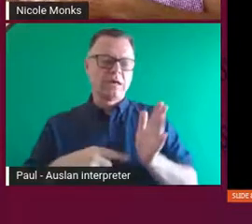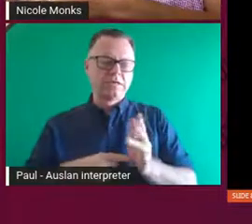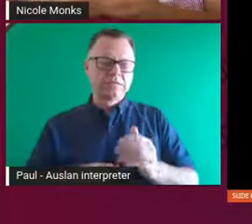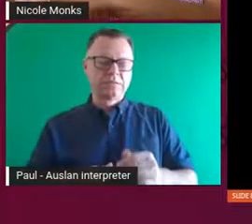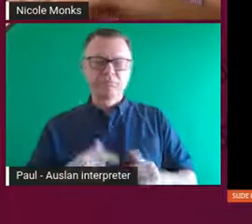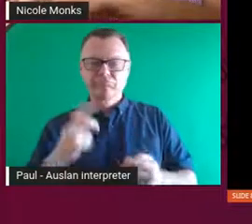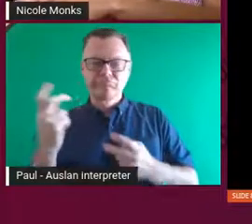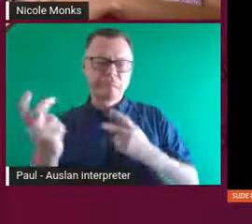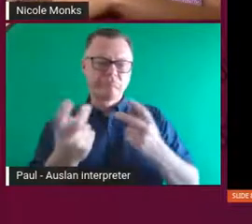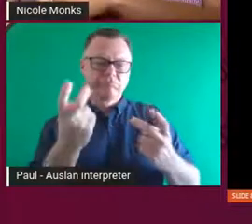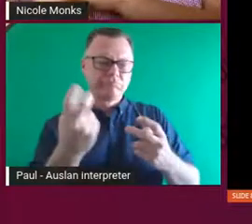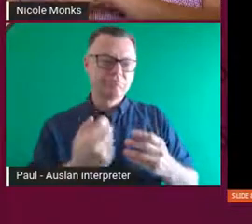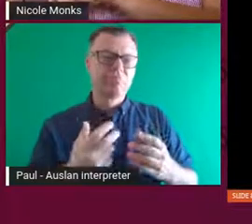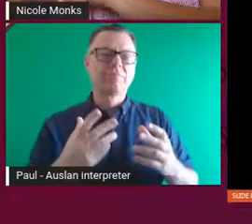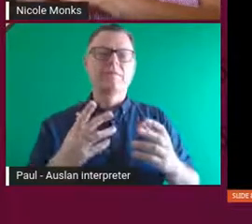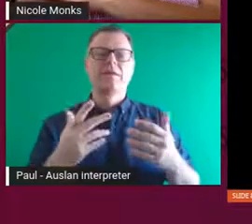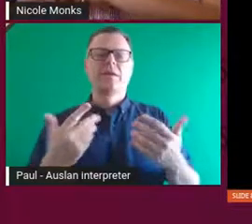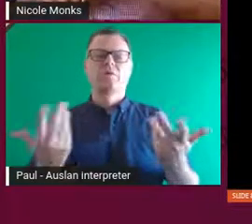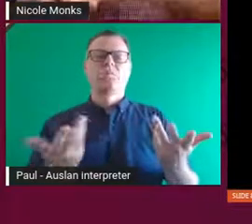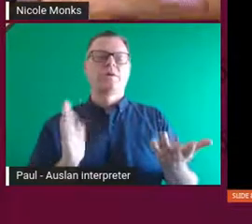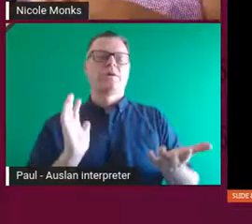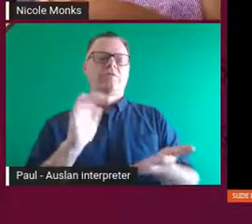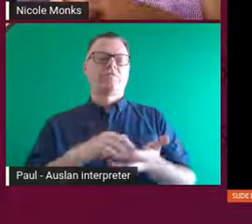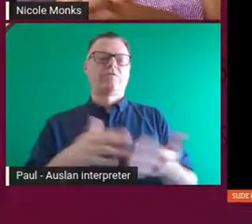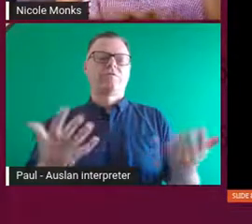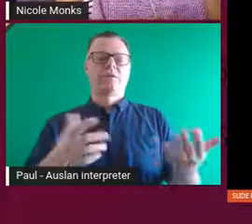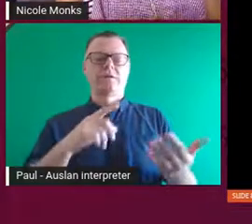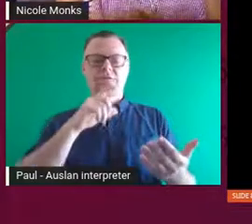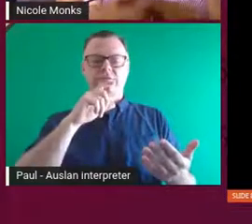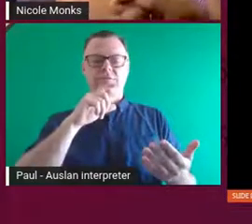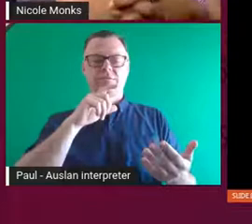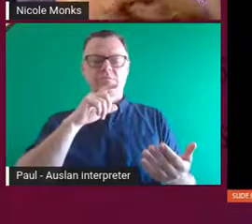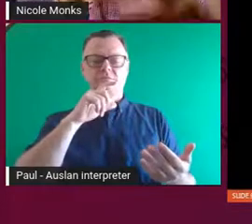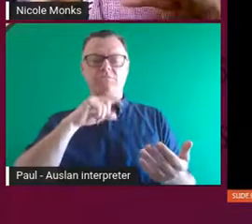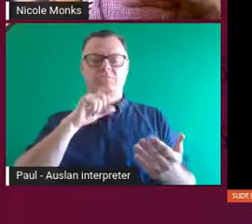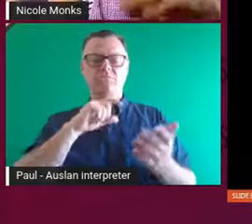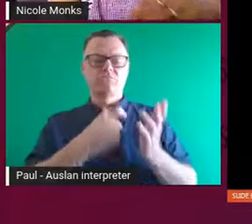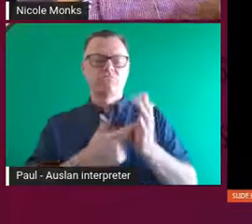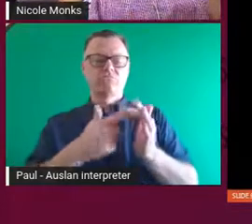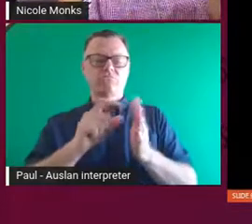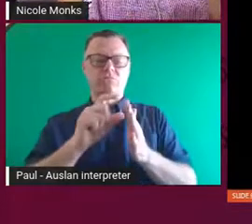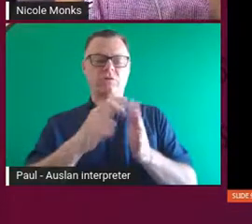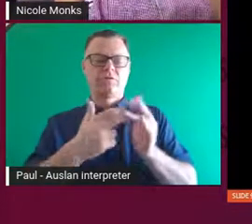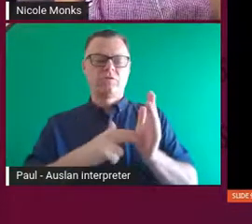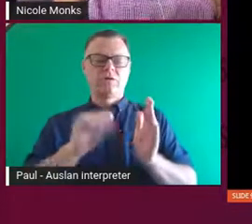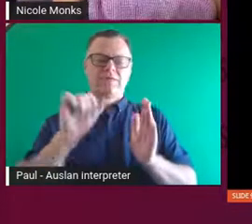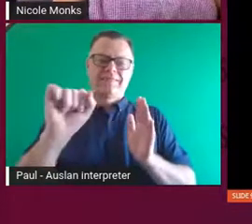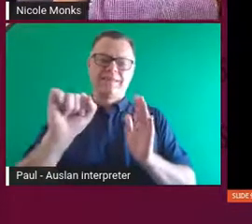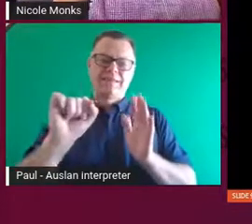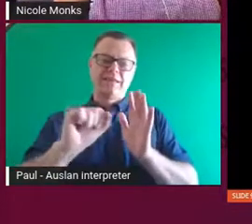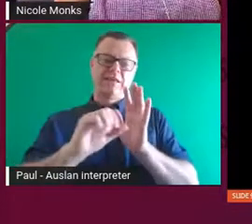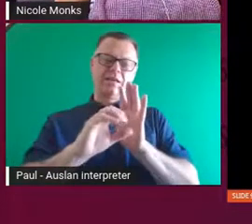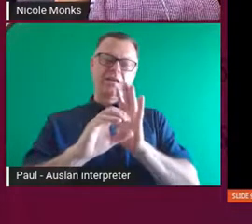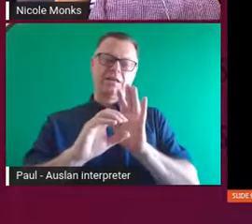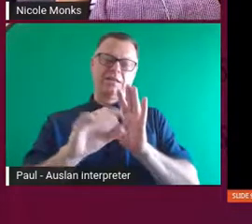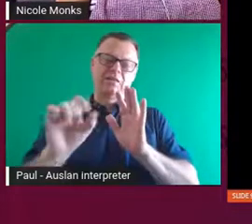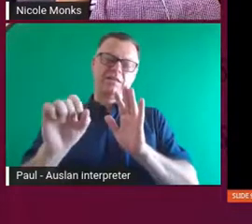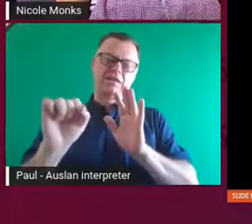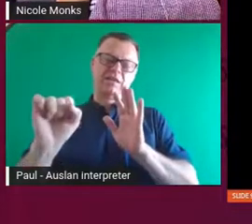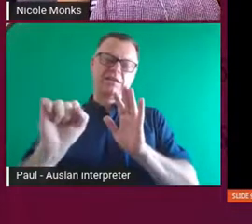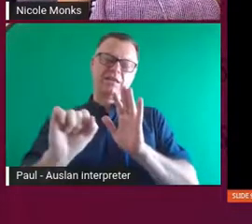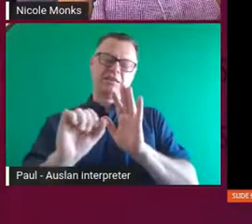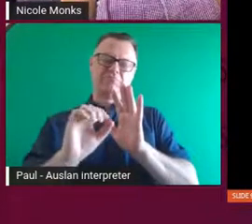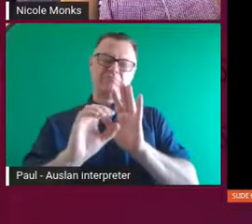in Redfern, which has the totem of the goanna. So then there's the goannas at there towards the end.